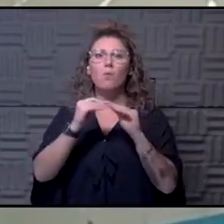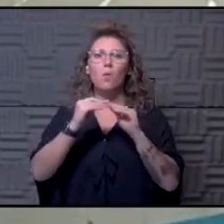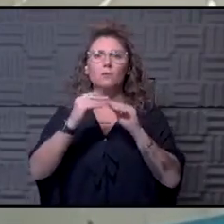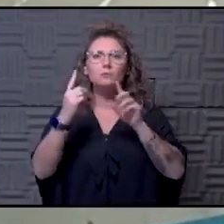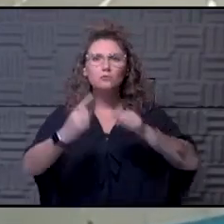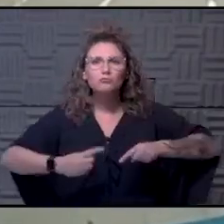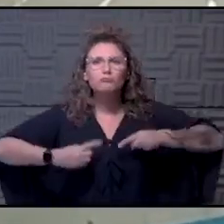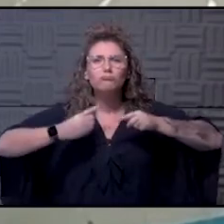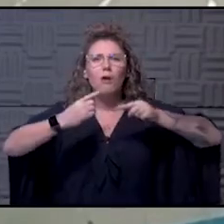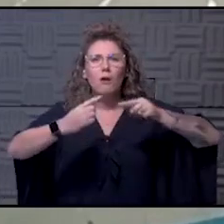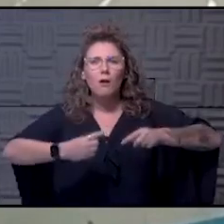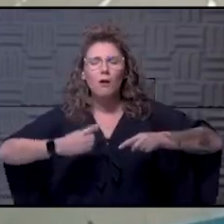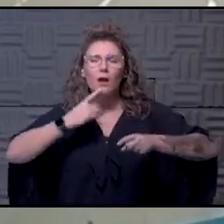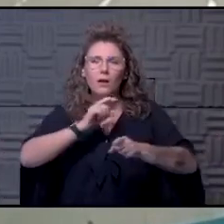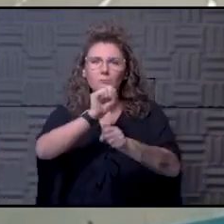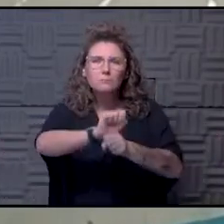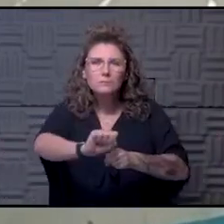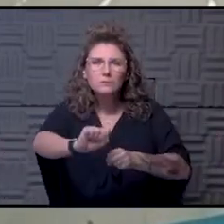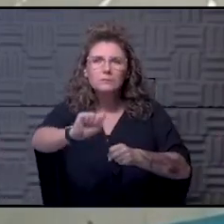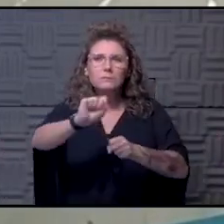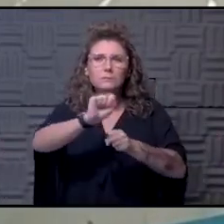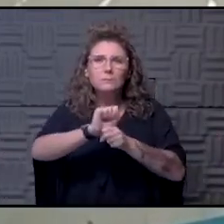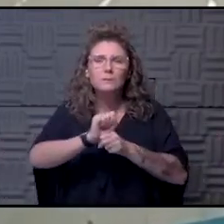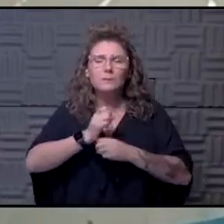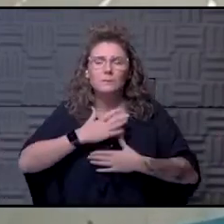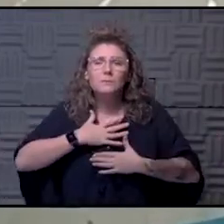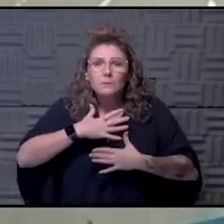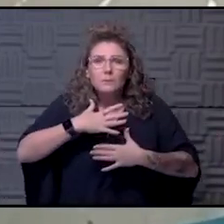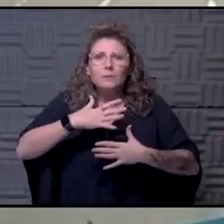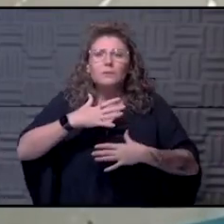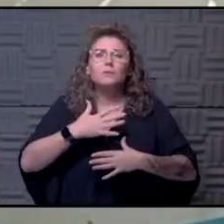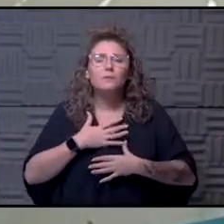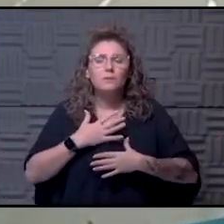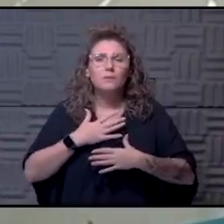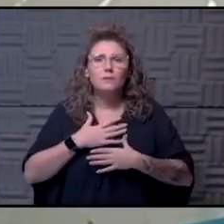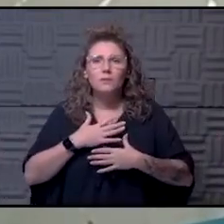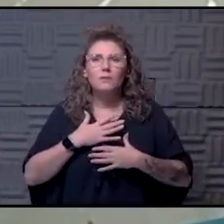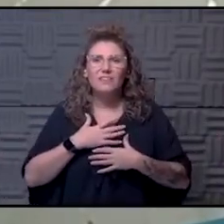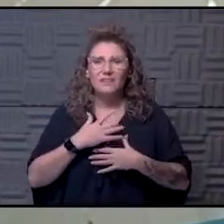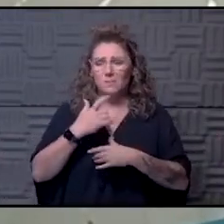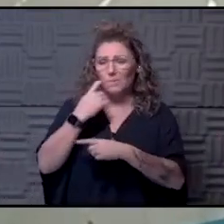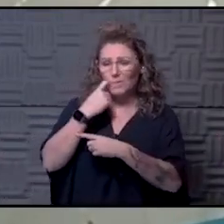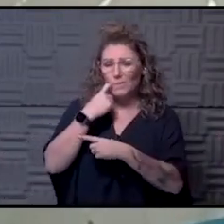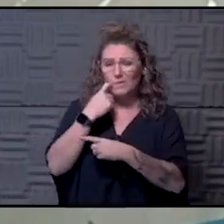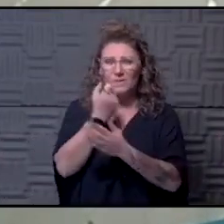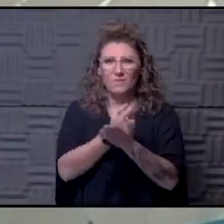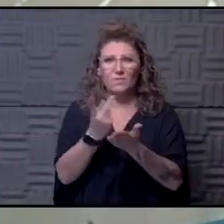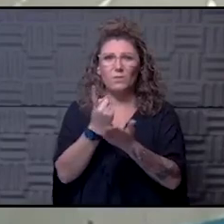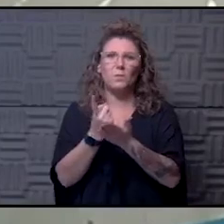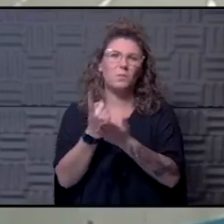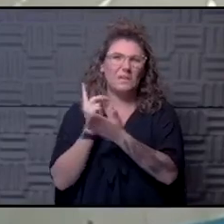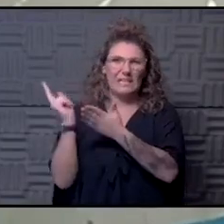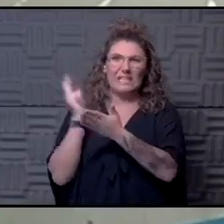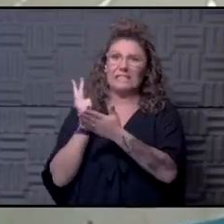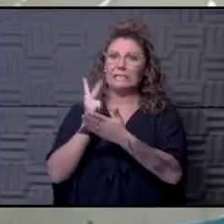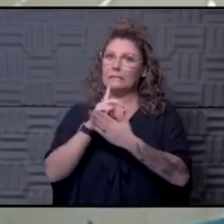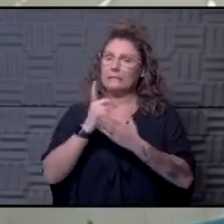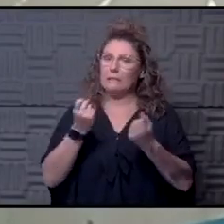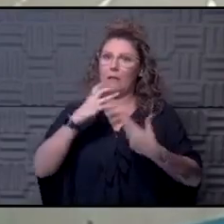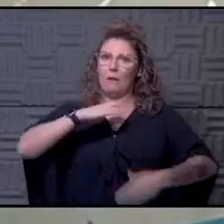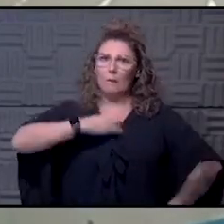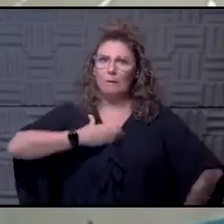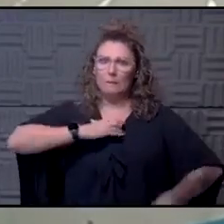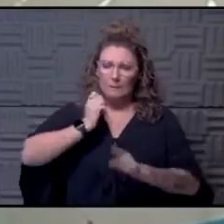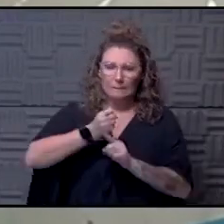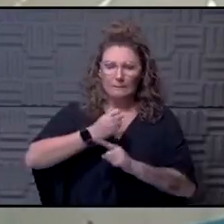I just have to work a little bit harder. And I'm prone to lately the last few weeks, I've had a lot of coughing fits that some of them